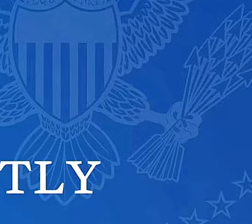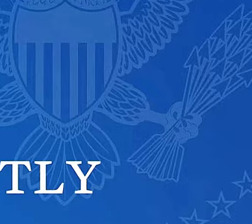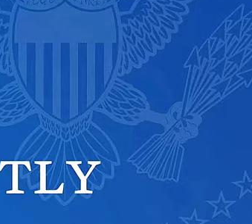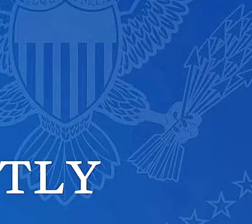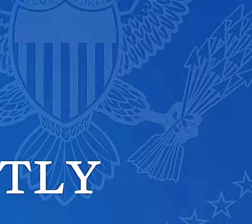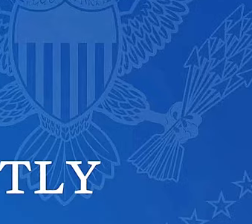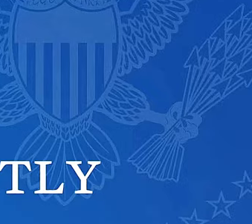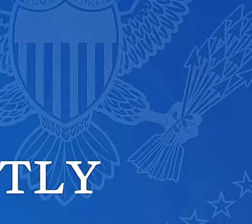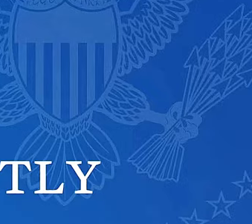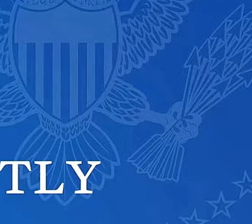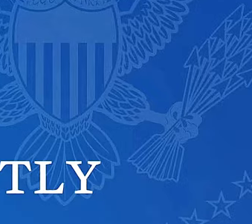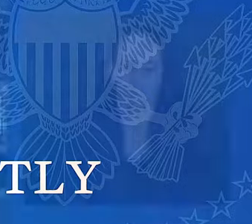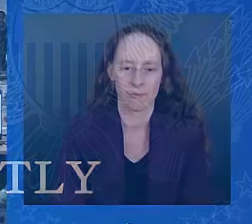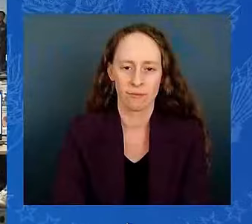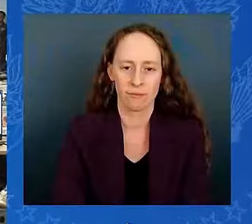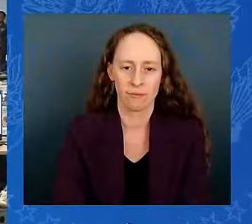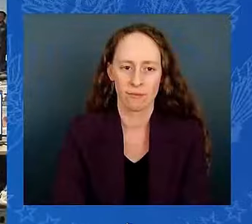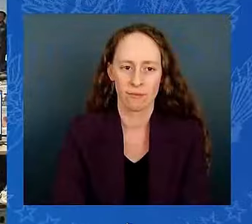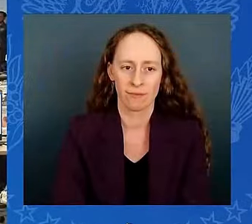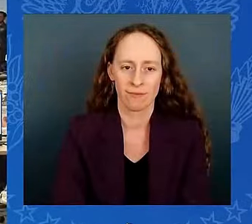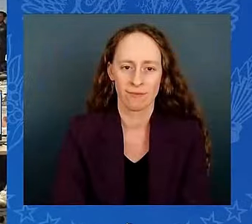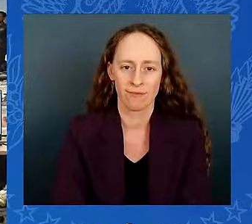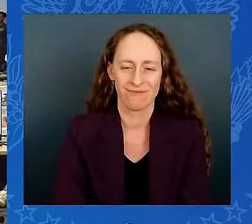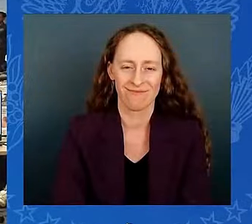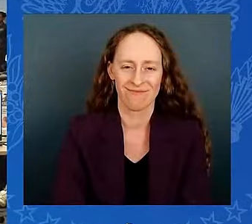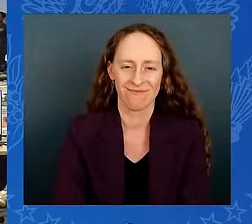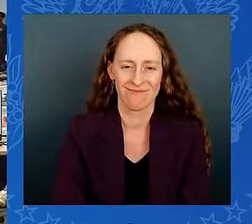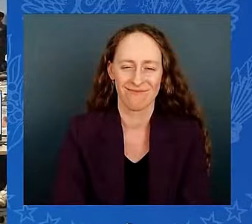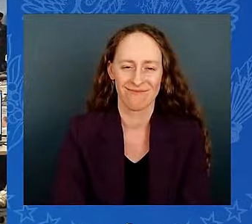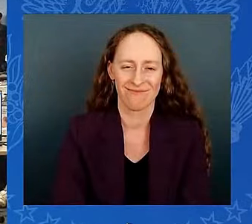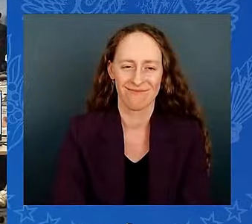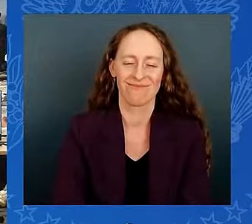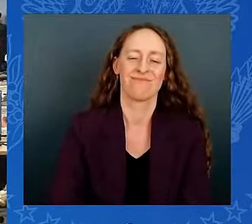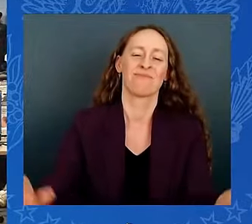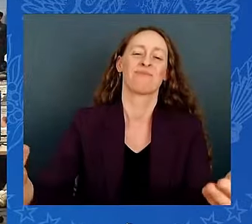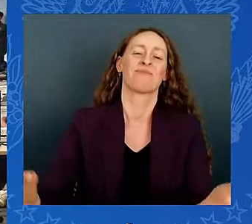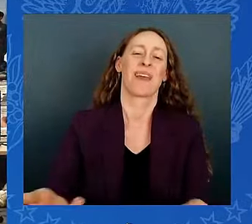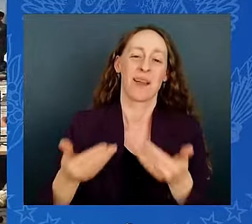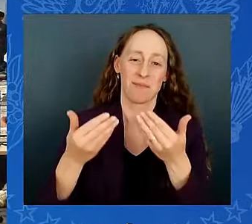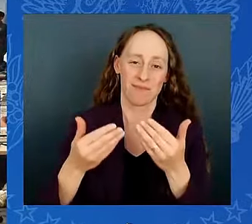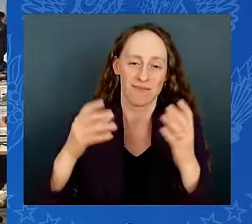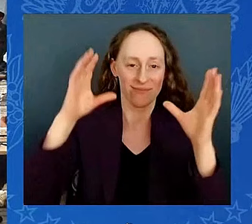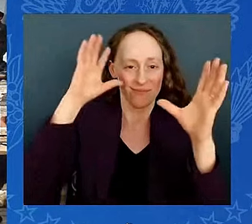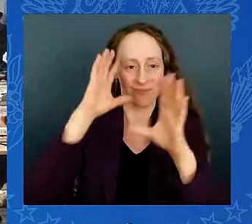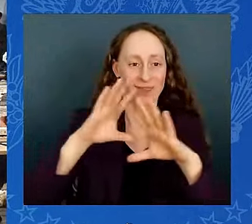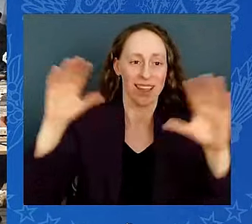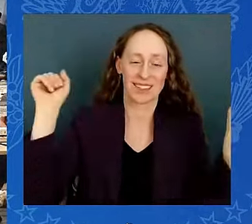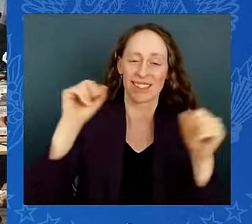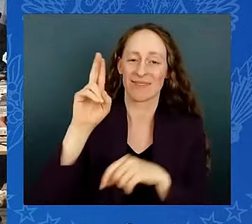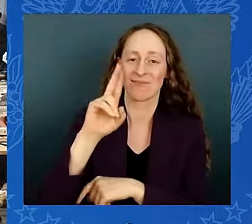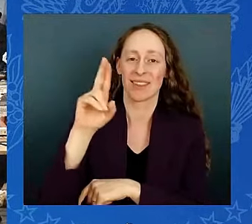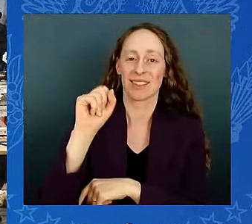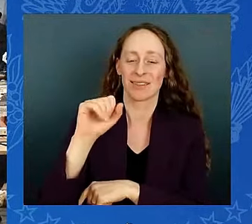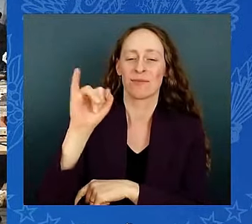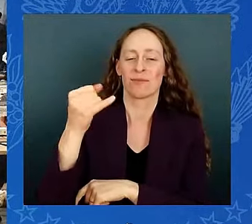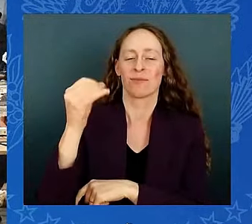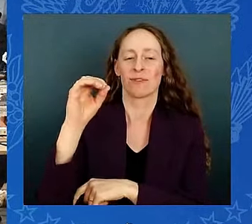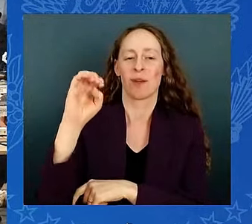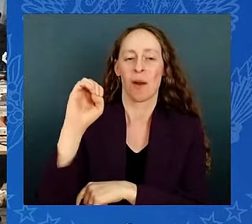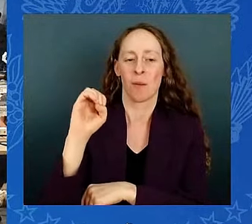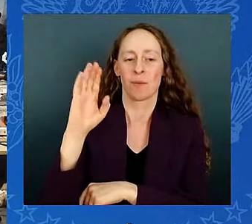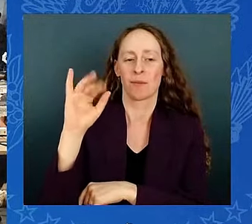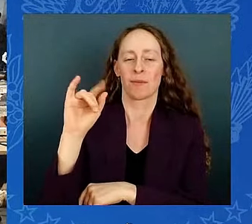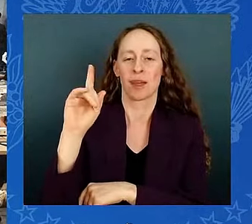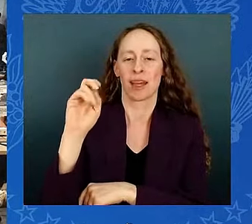Please welcome President of the United States Joe Biden accompanied by Mayor Bowser and director Clint Osborne.